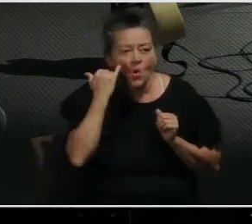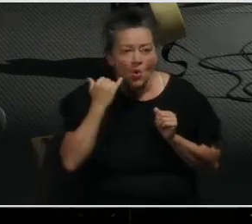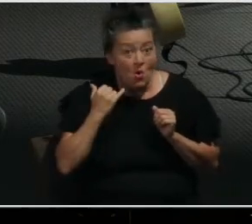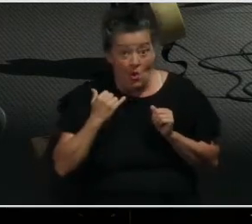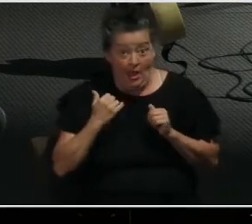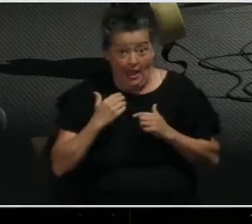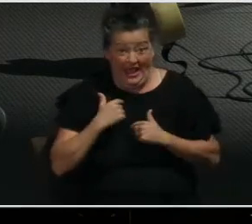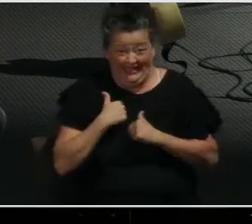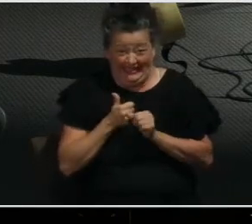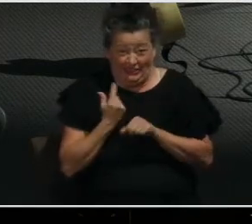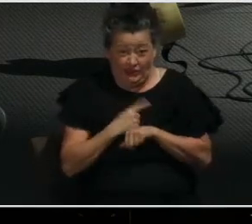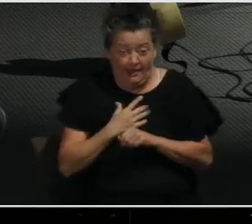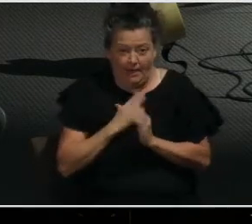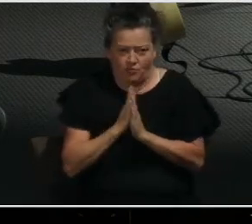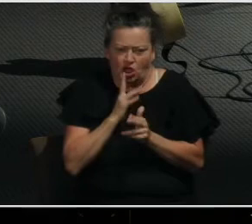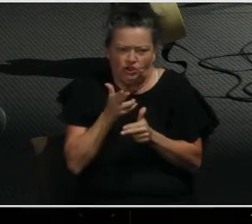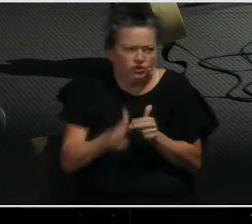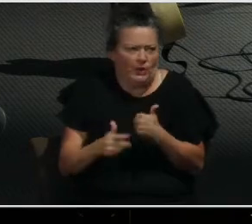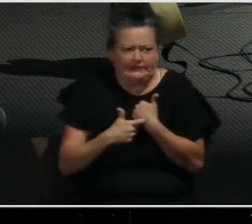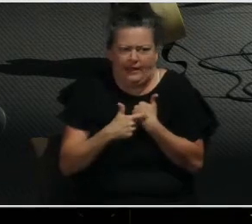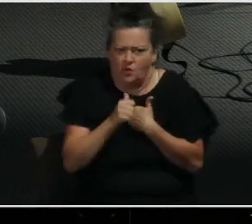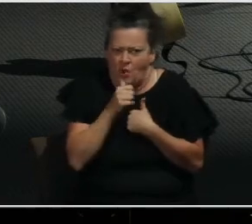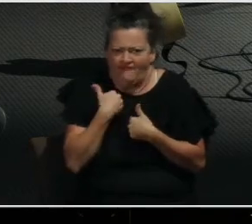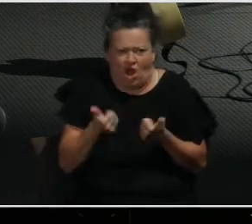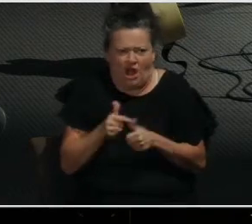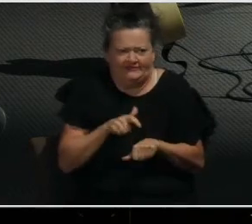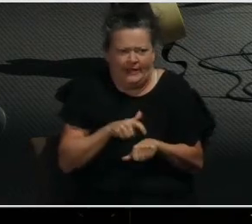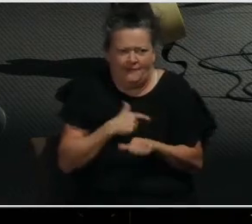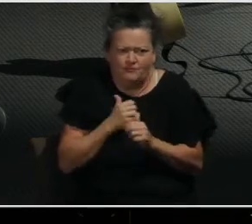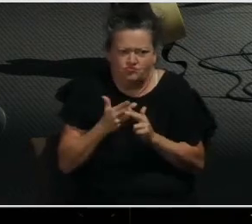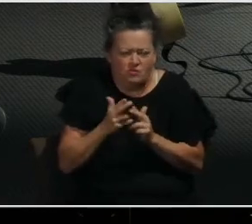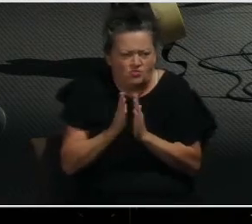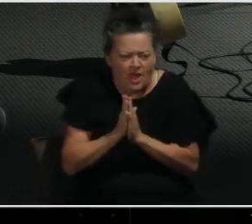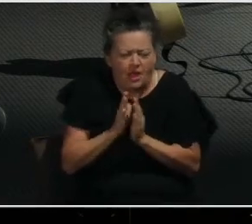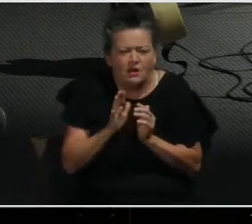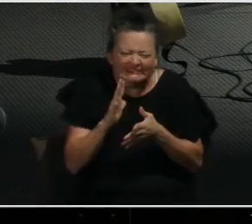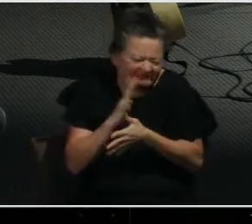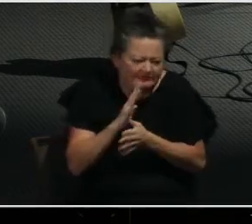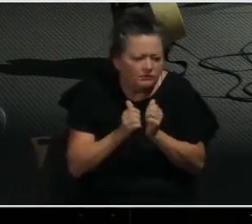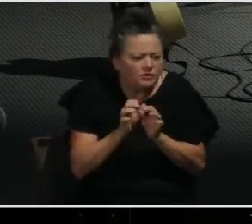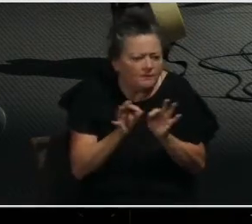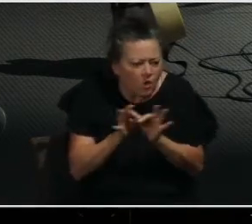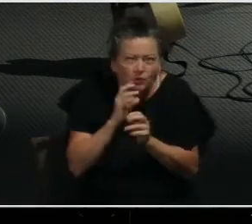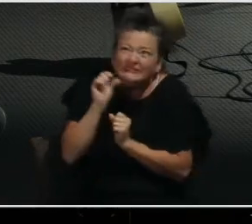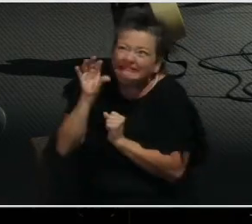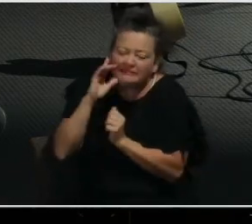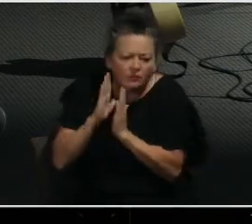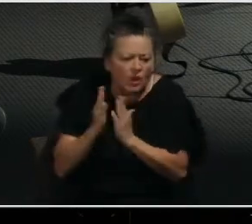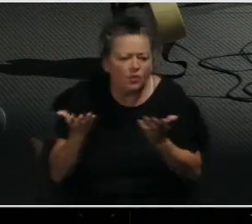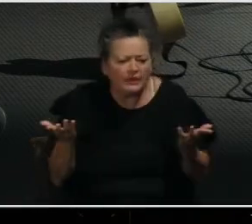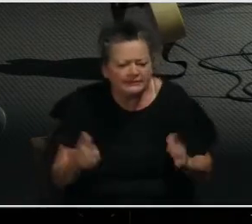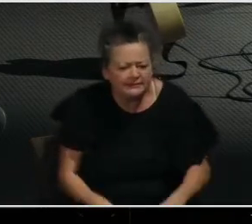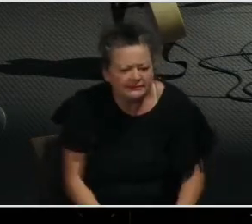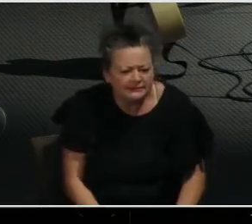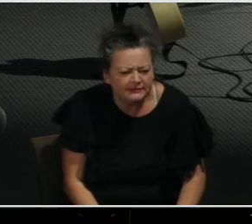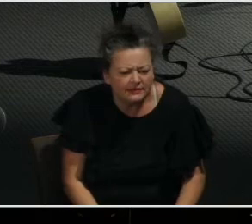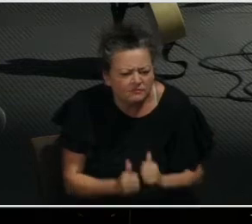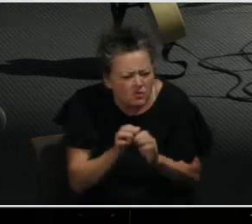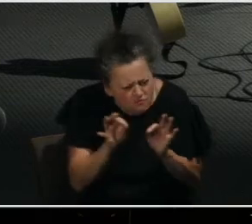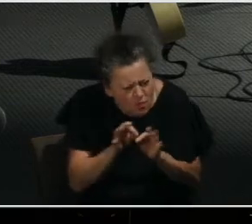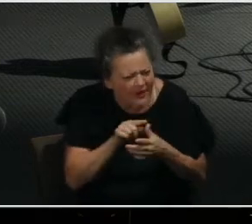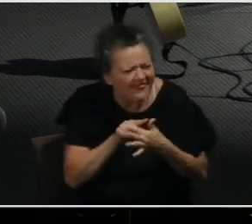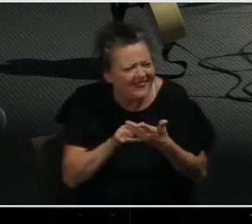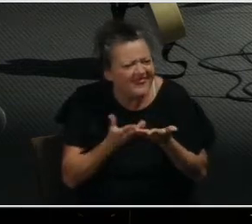to pray each day, what do you think might be the most important things to pray about?